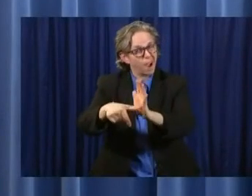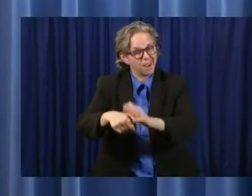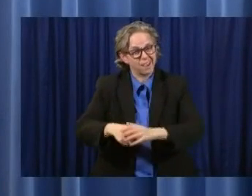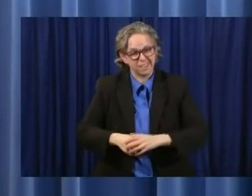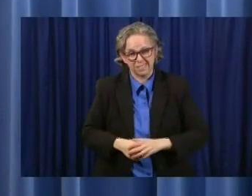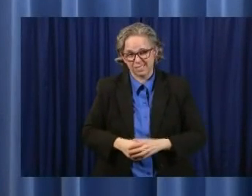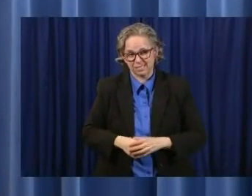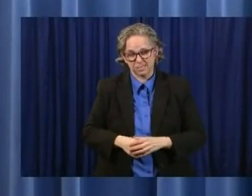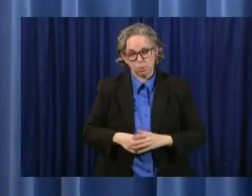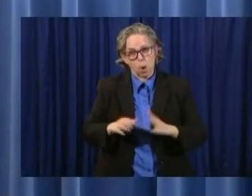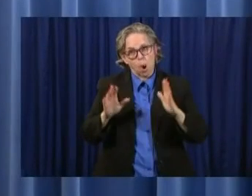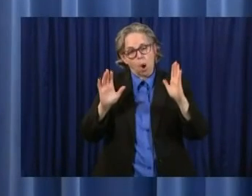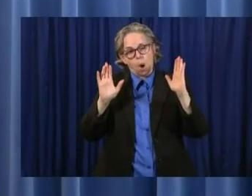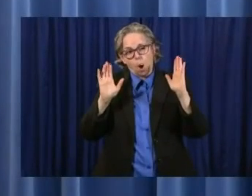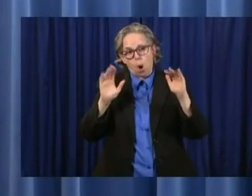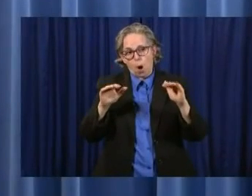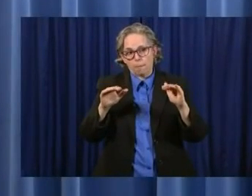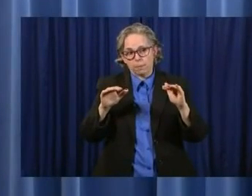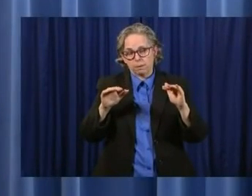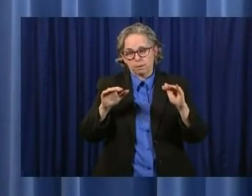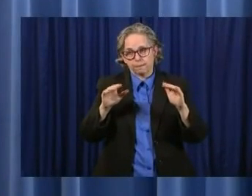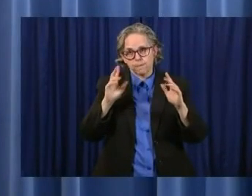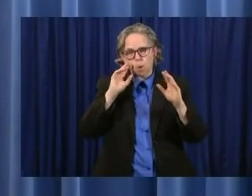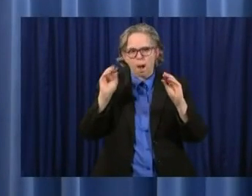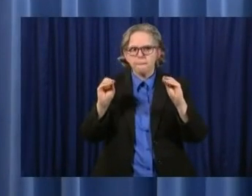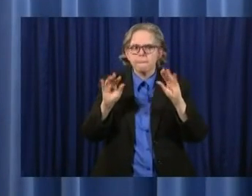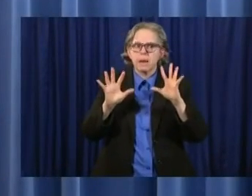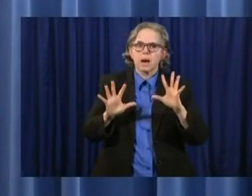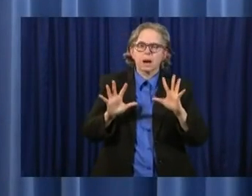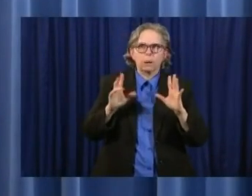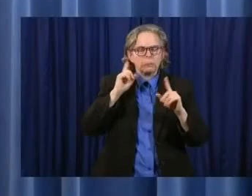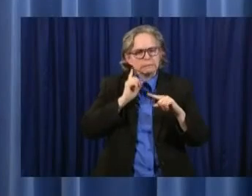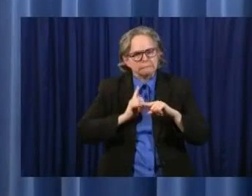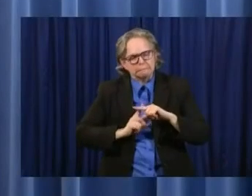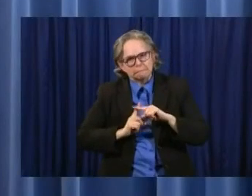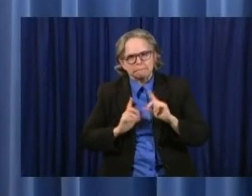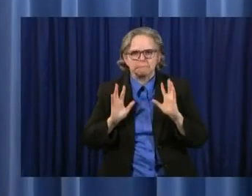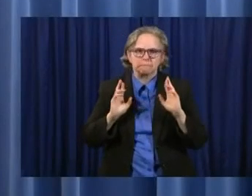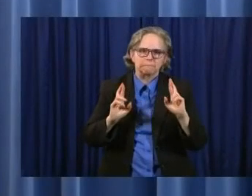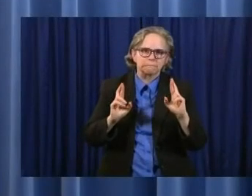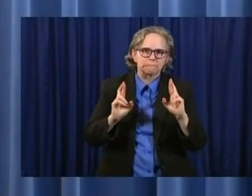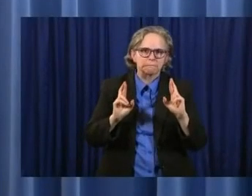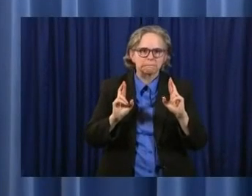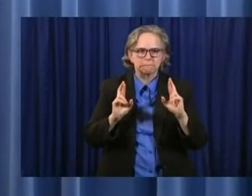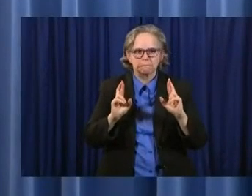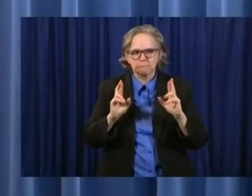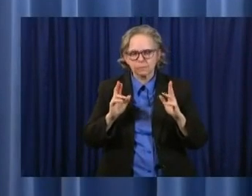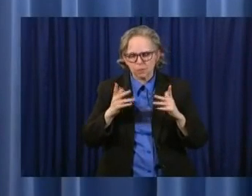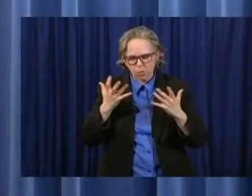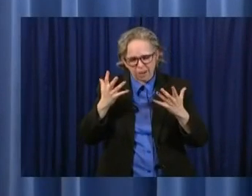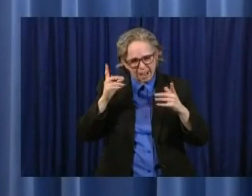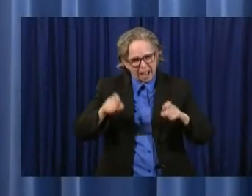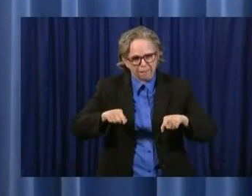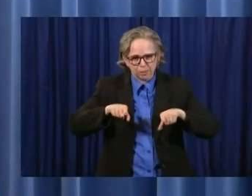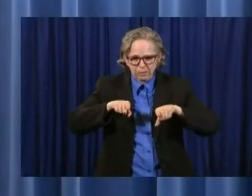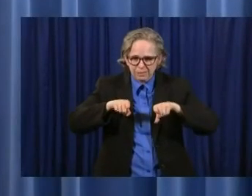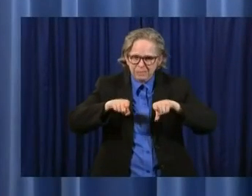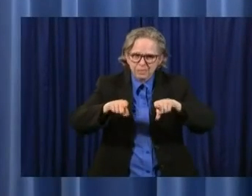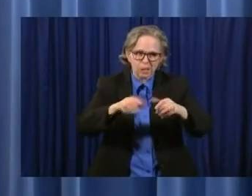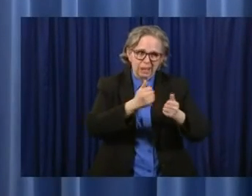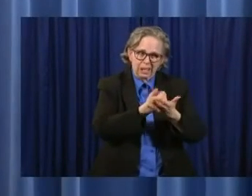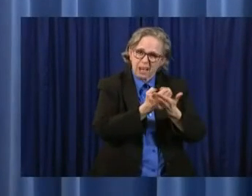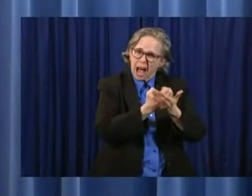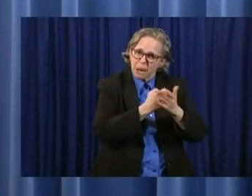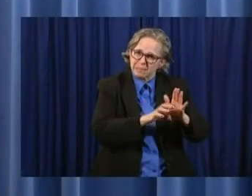I'm an optimist, but, um, you know, we're trying to do two things at the same time, get the economy moving, but also